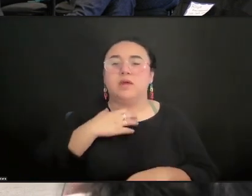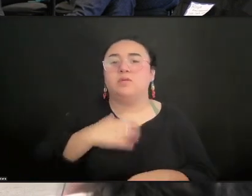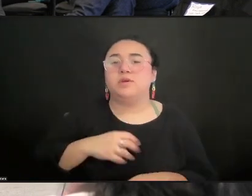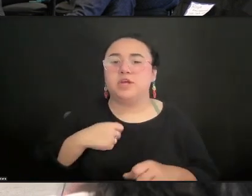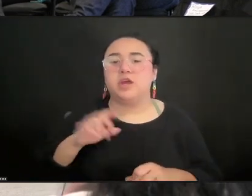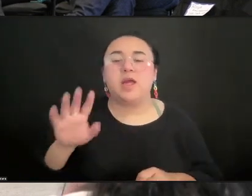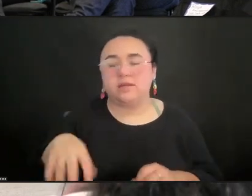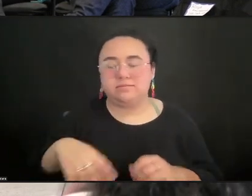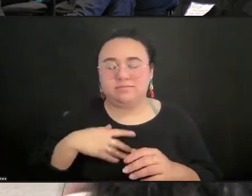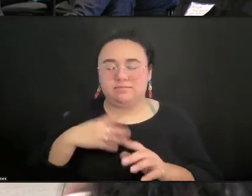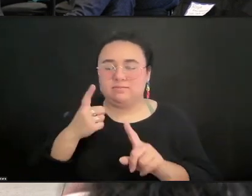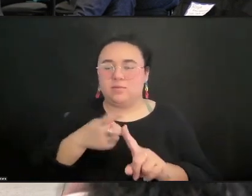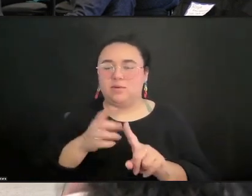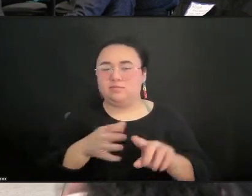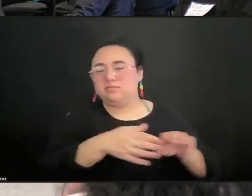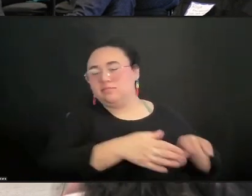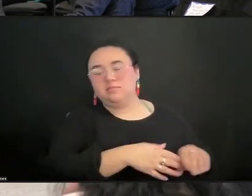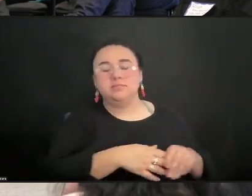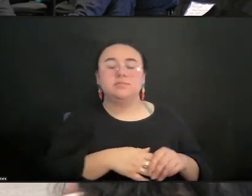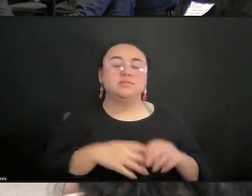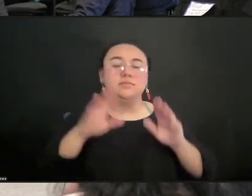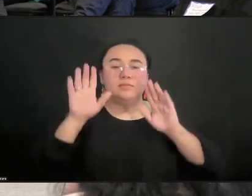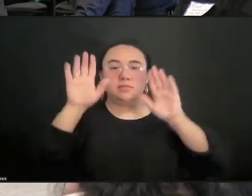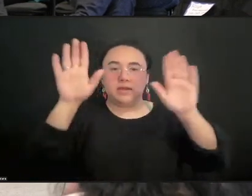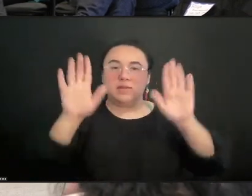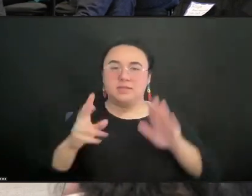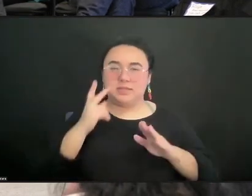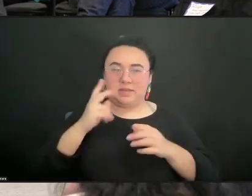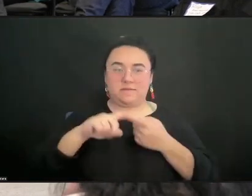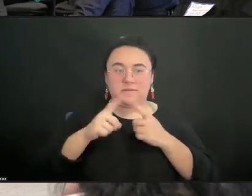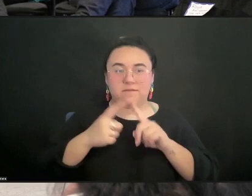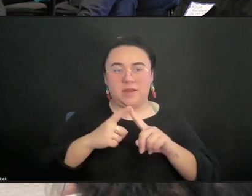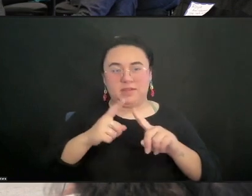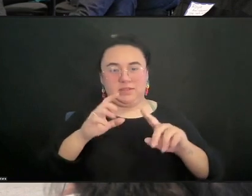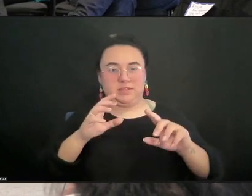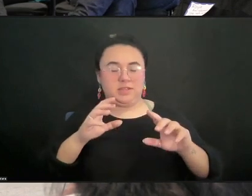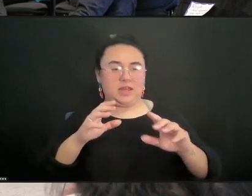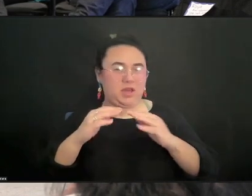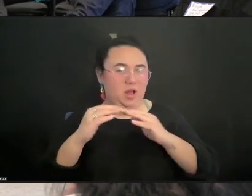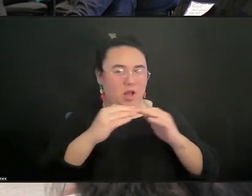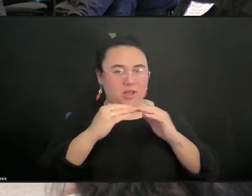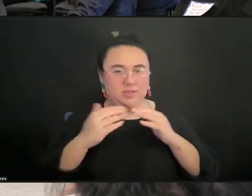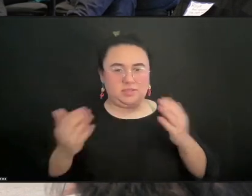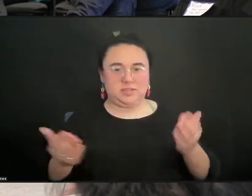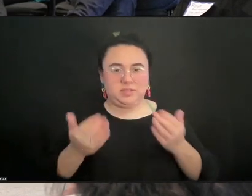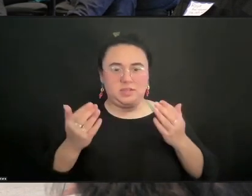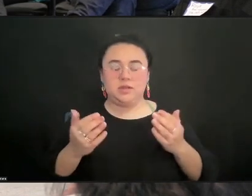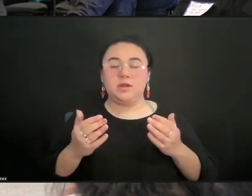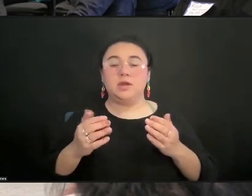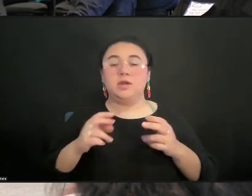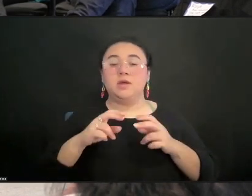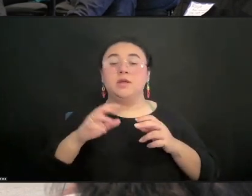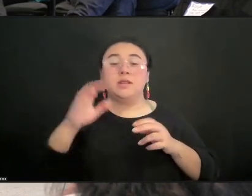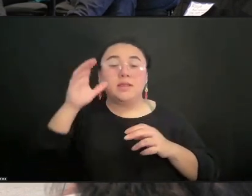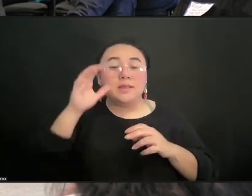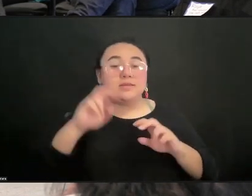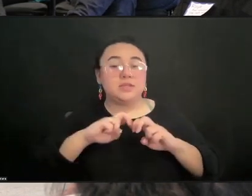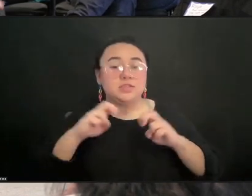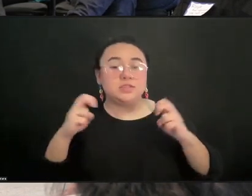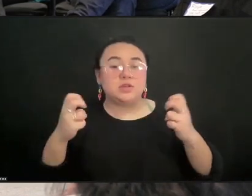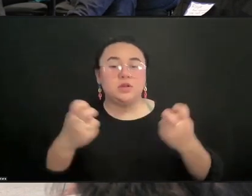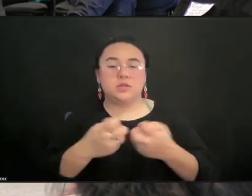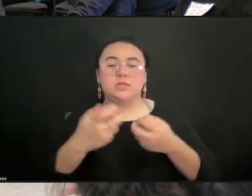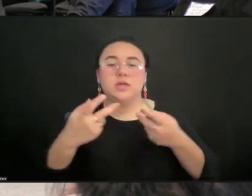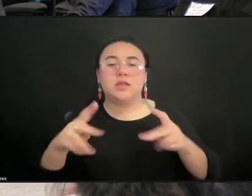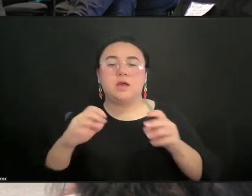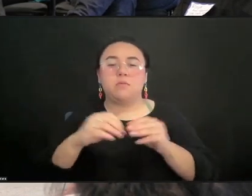It's great to see some of your friends and colleagues here. The conversation and listening circles gives us a way to get into deeper dialogue, I believe, with such a large